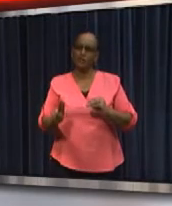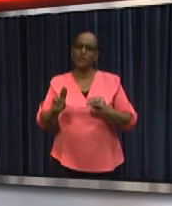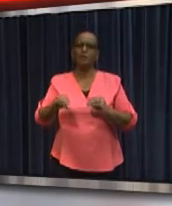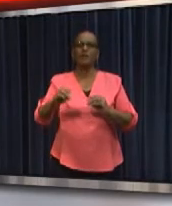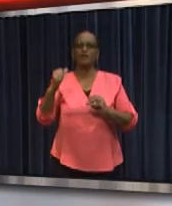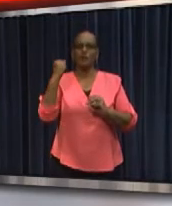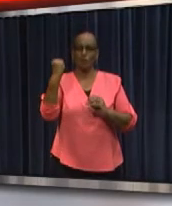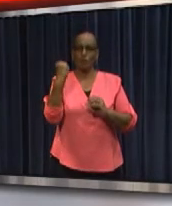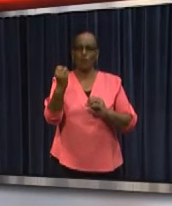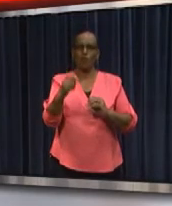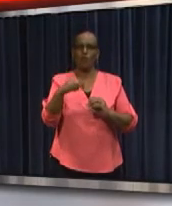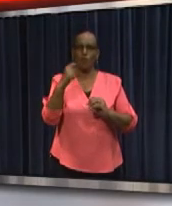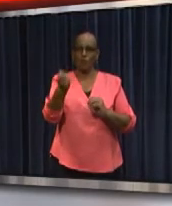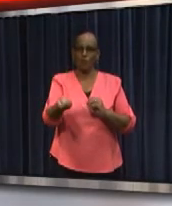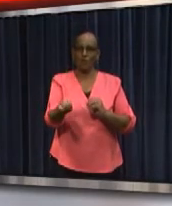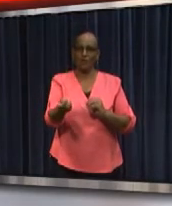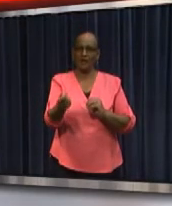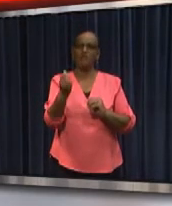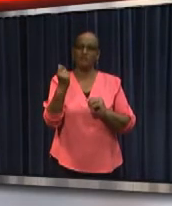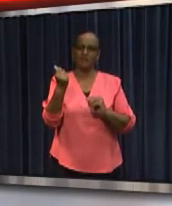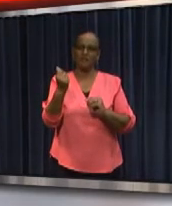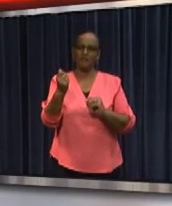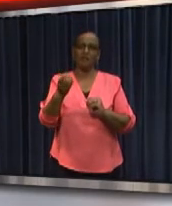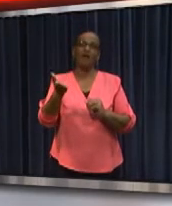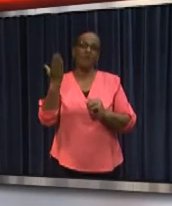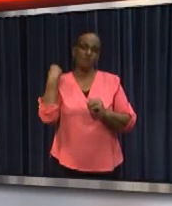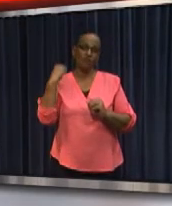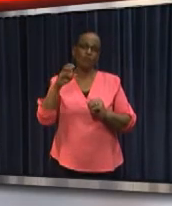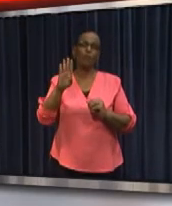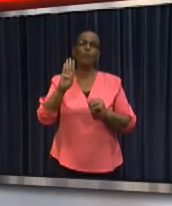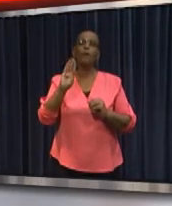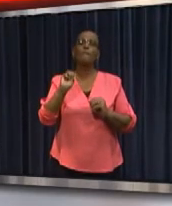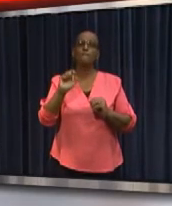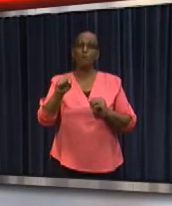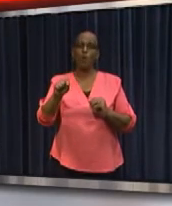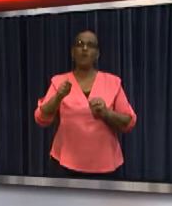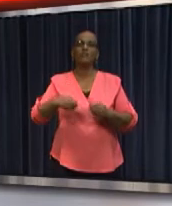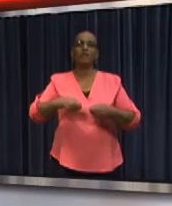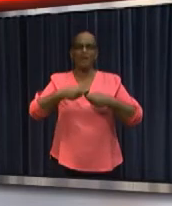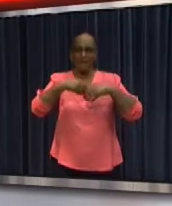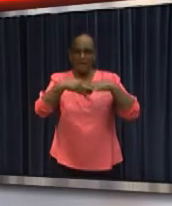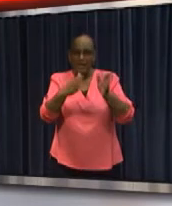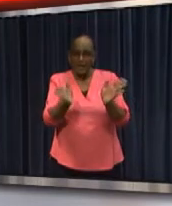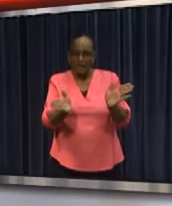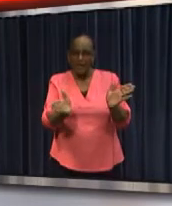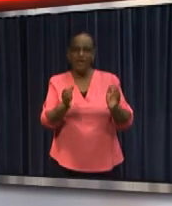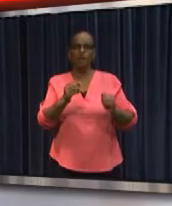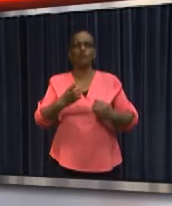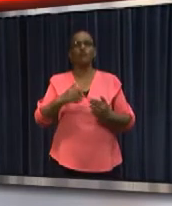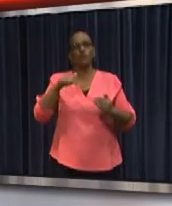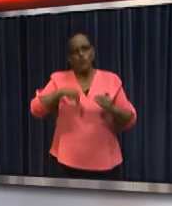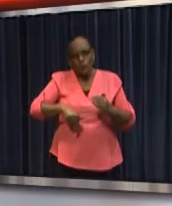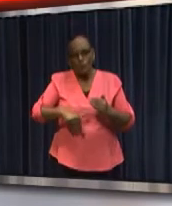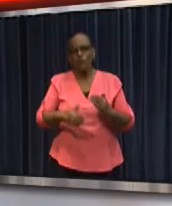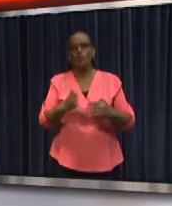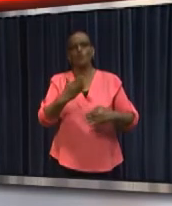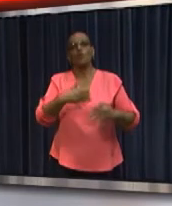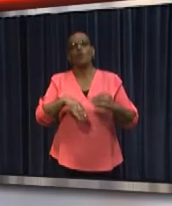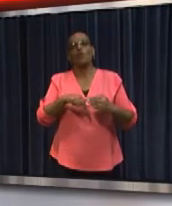boost. Hinduri has informed the staff last Monday about the state of affairs.